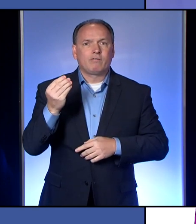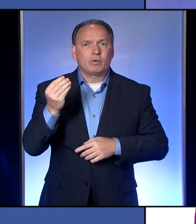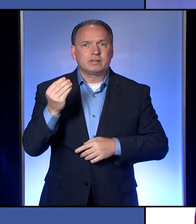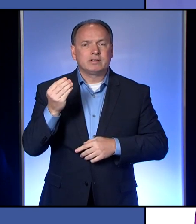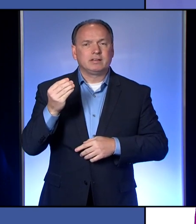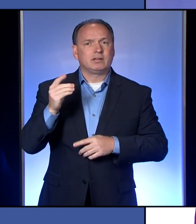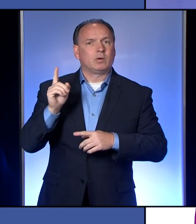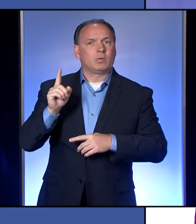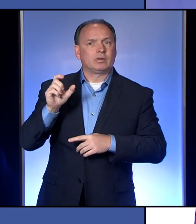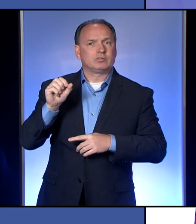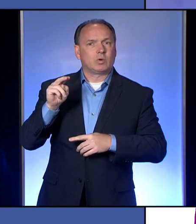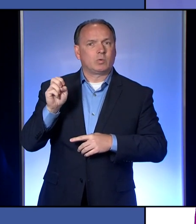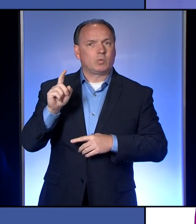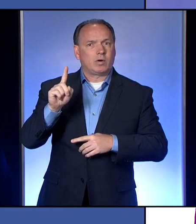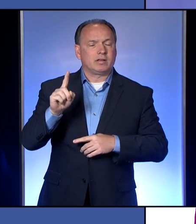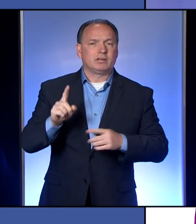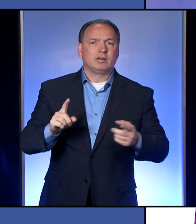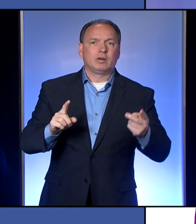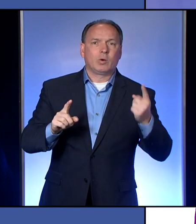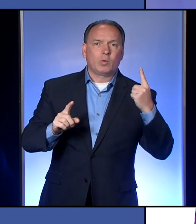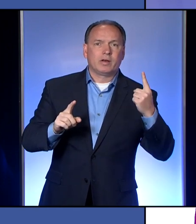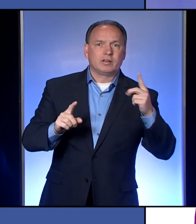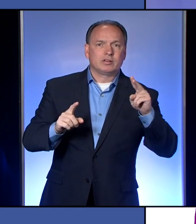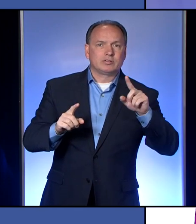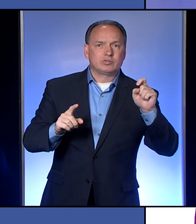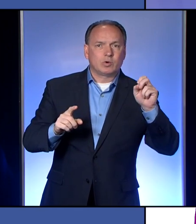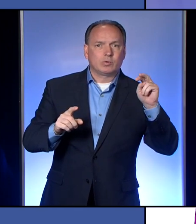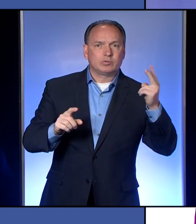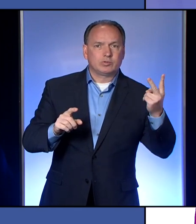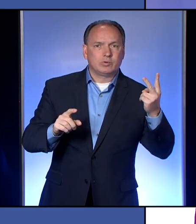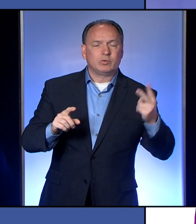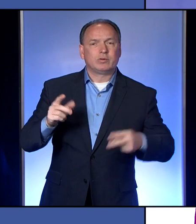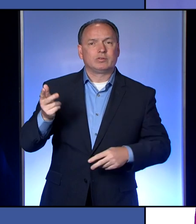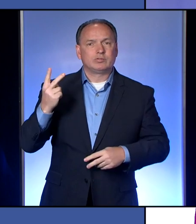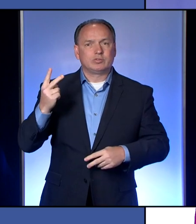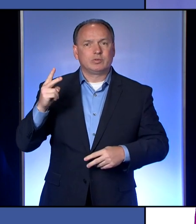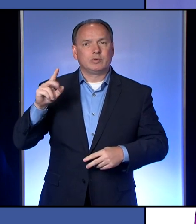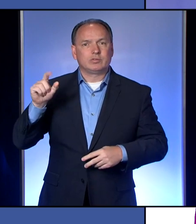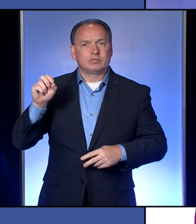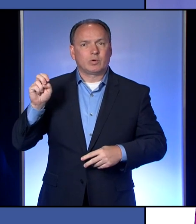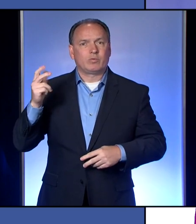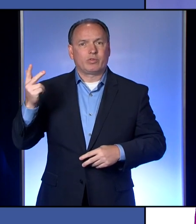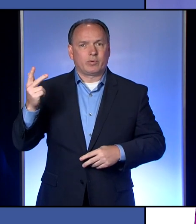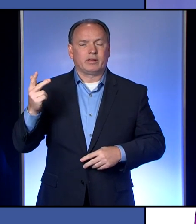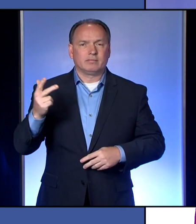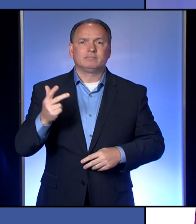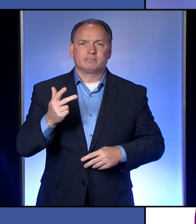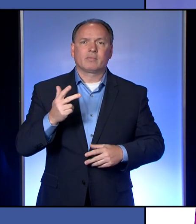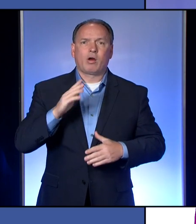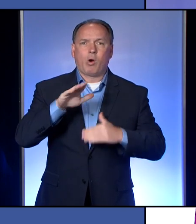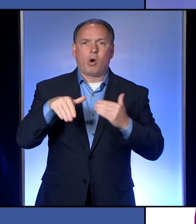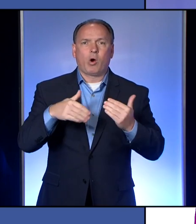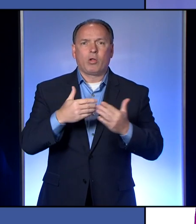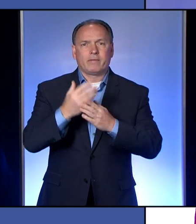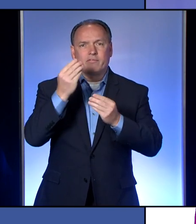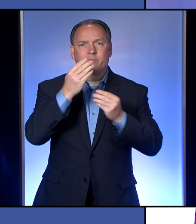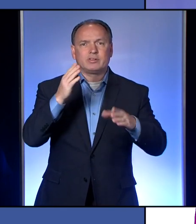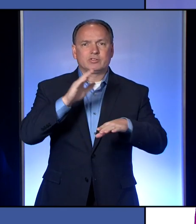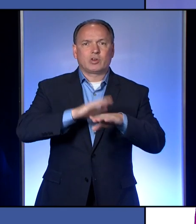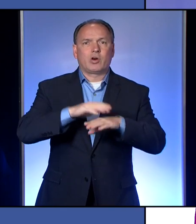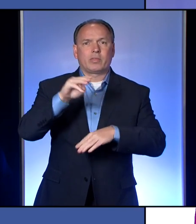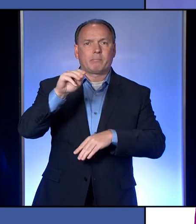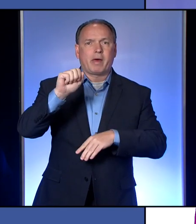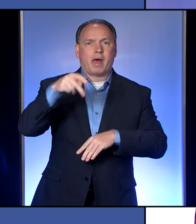one in zone two, two of the cases are in zone three, and you will find this information on the cumulative cases